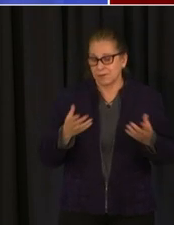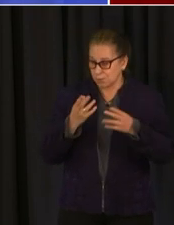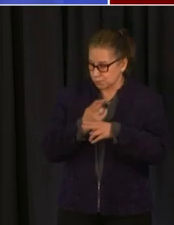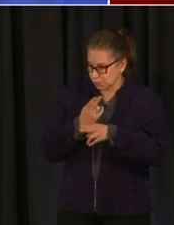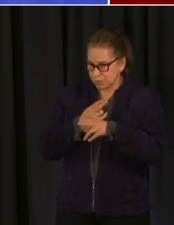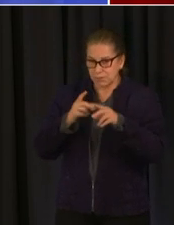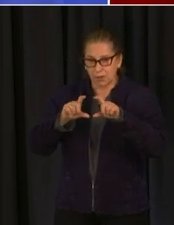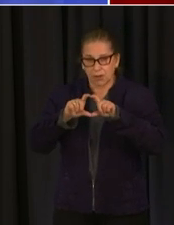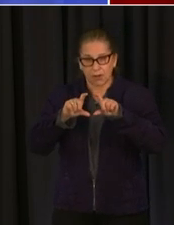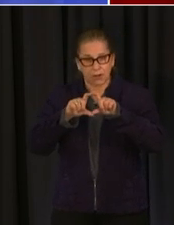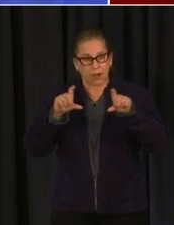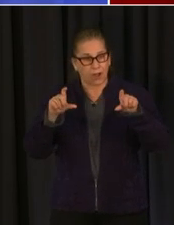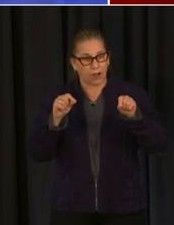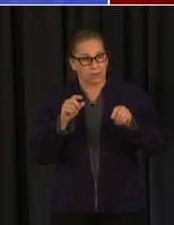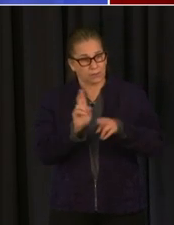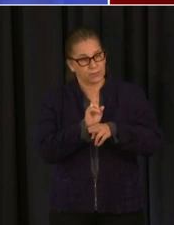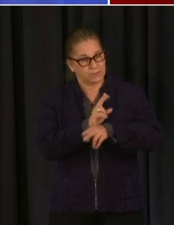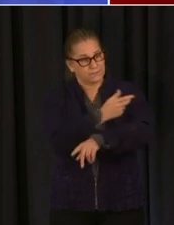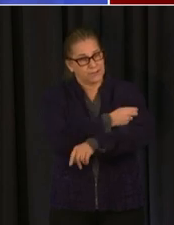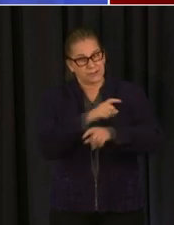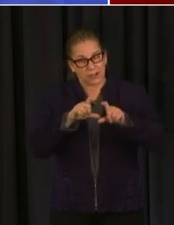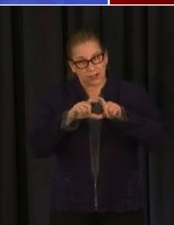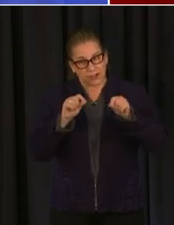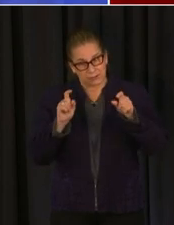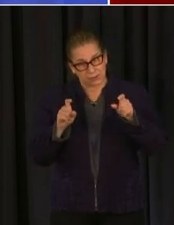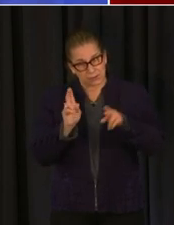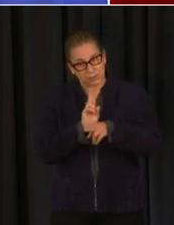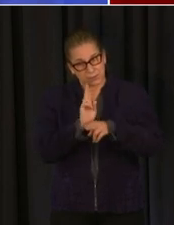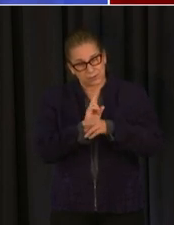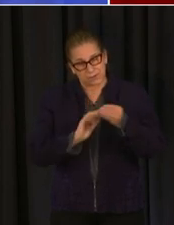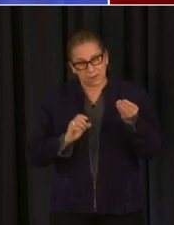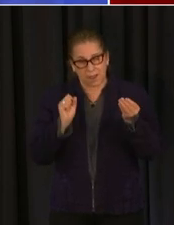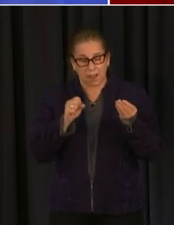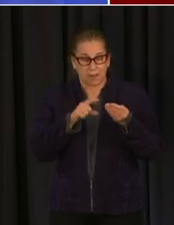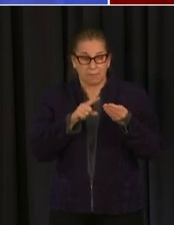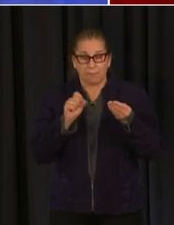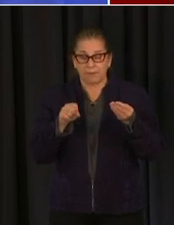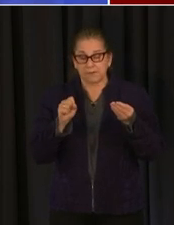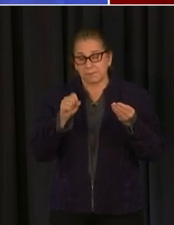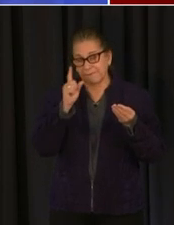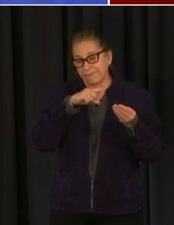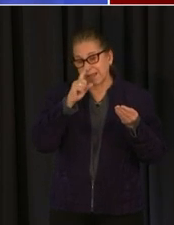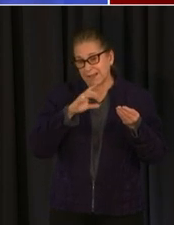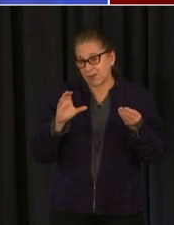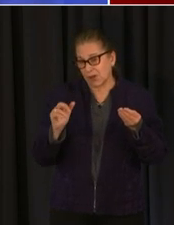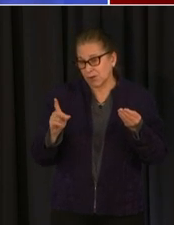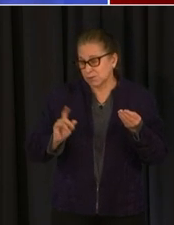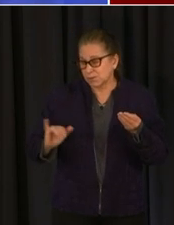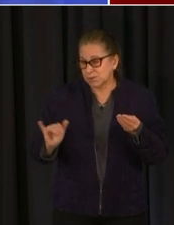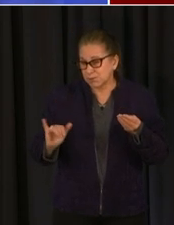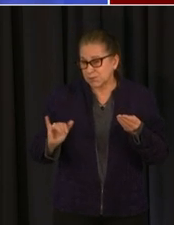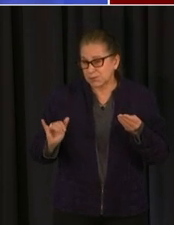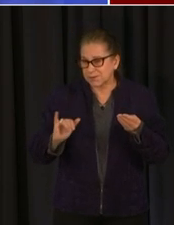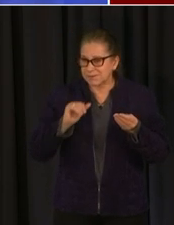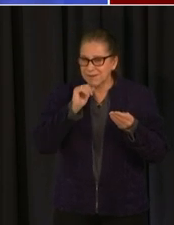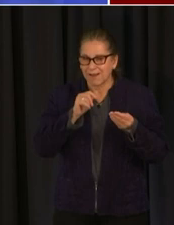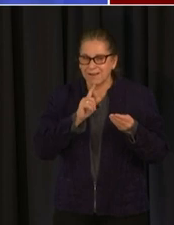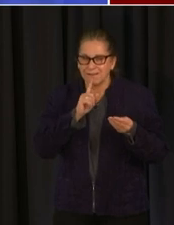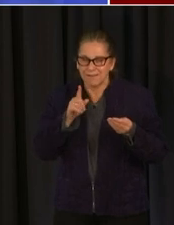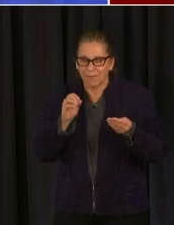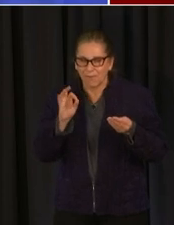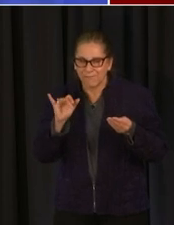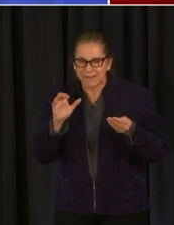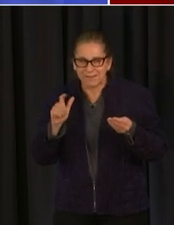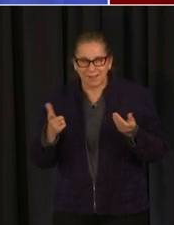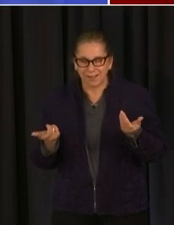valid or not um so largely if a business was asking that it they have no way of determining if it's a